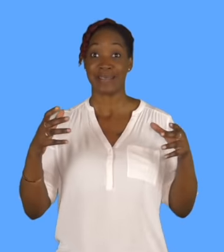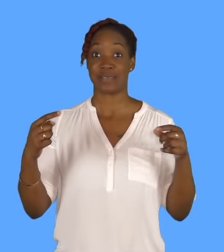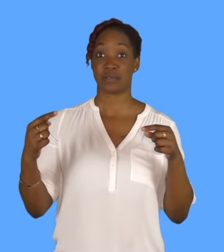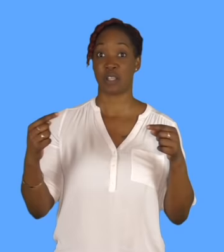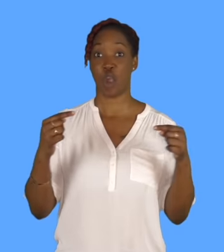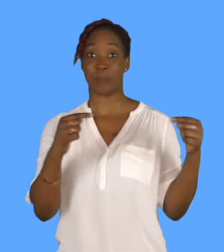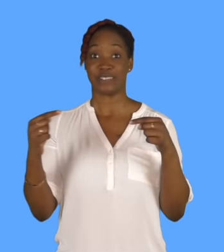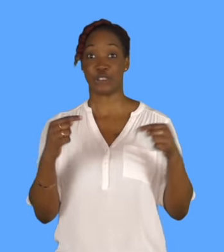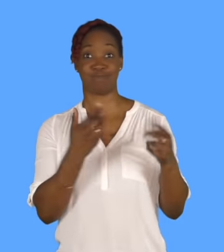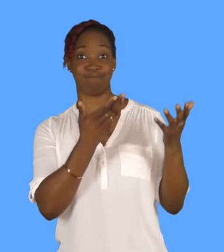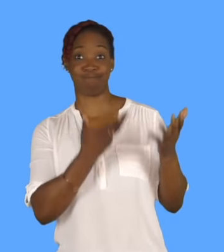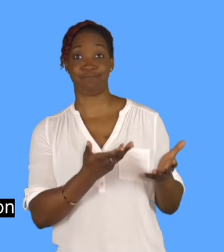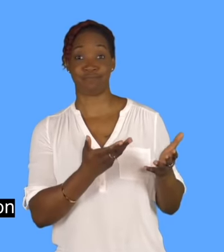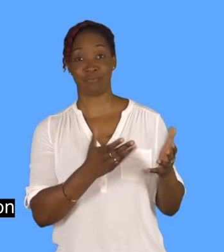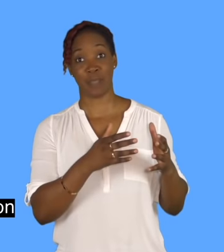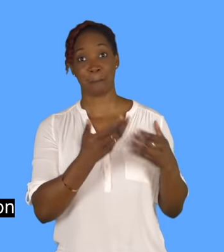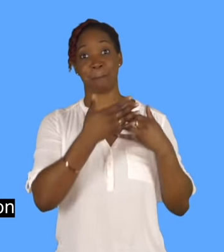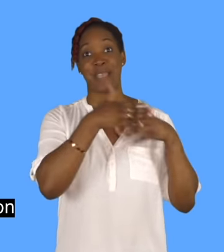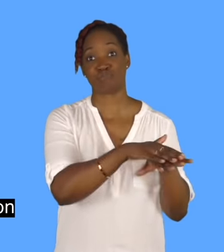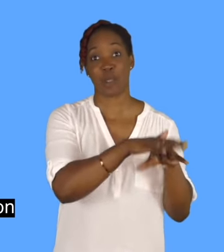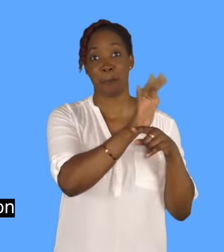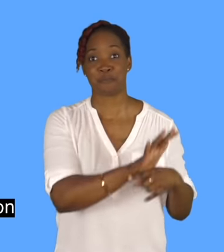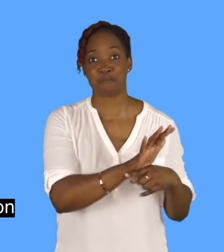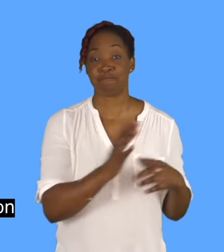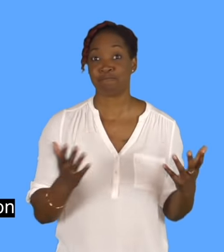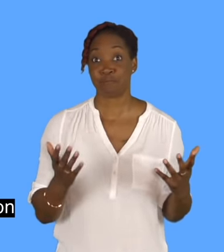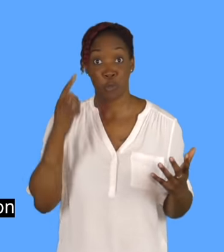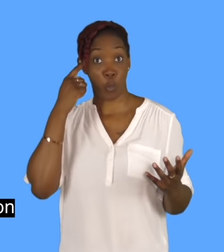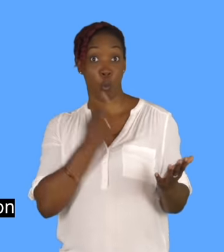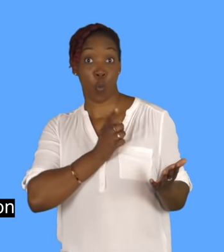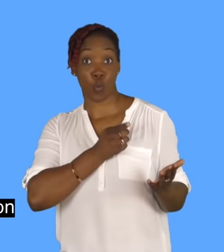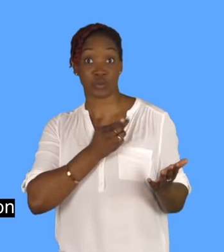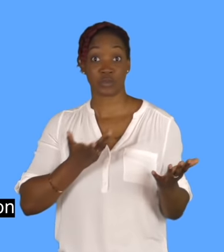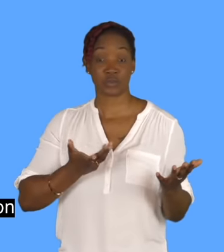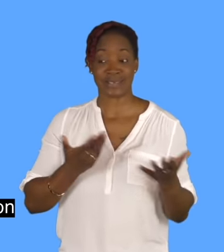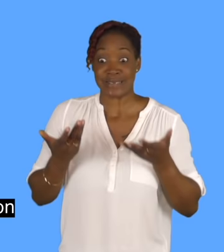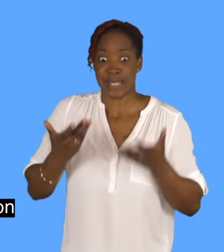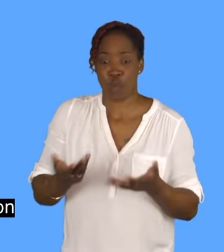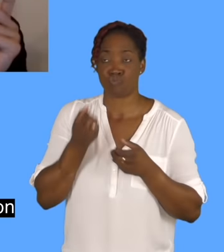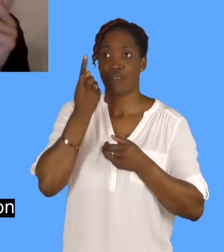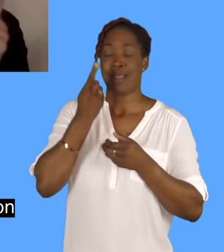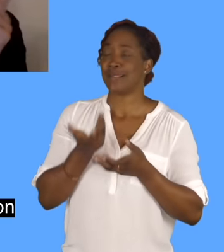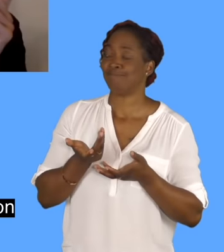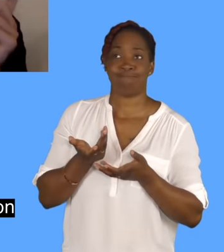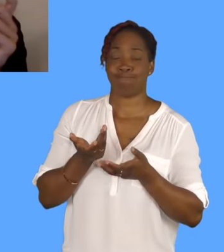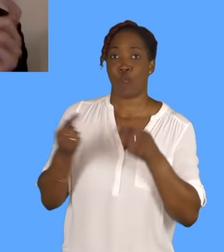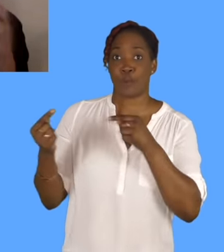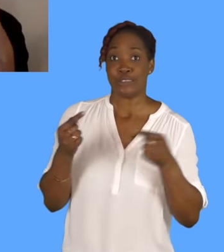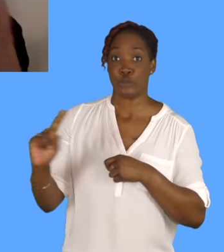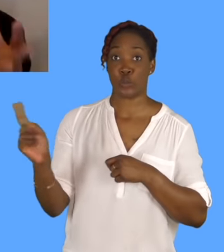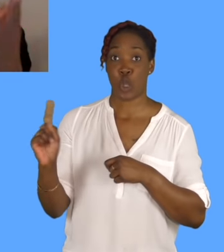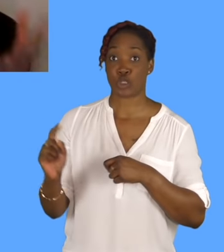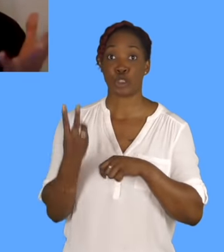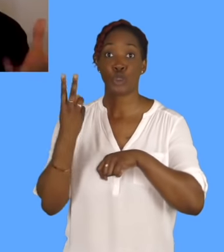a competition, we're nobody, like, you know. And now we realize the actual competition is those two-minute content makers, like, you know. Yeah,